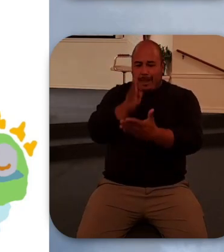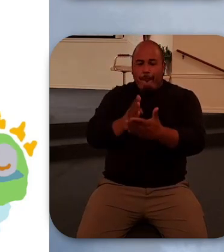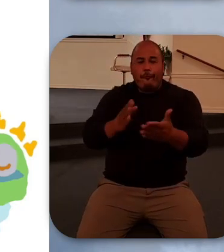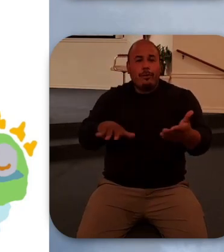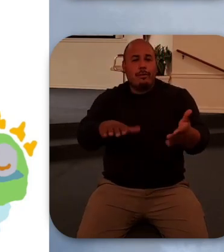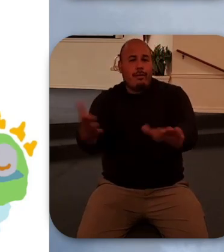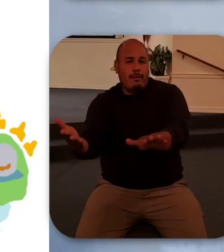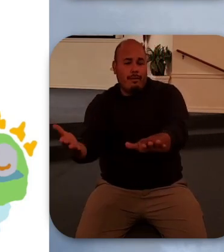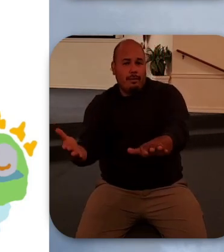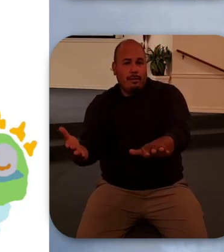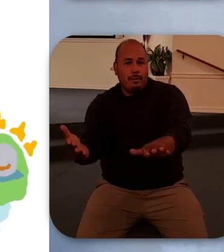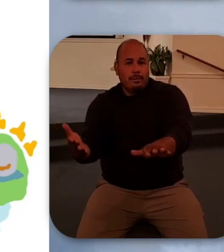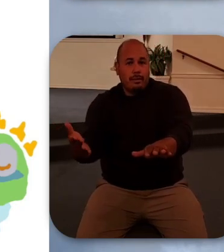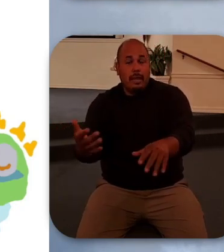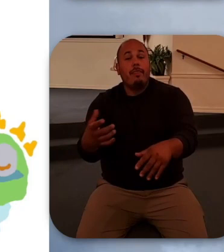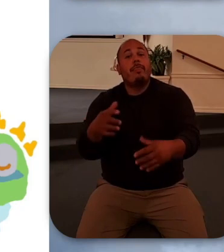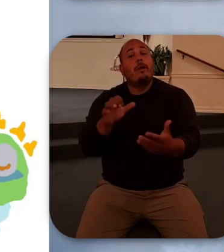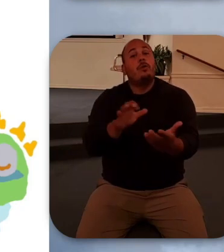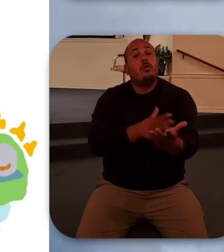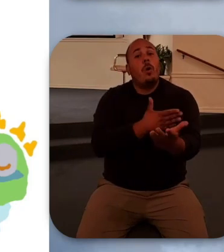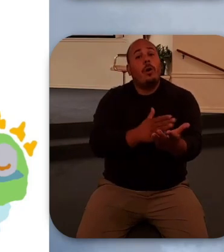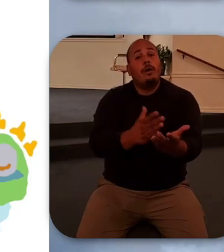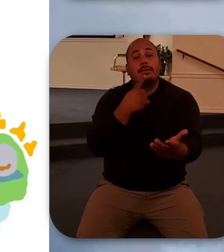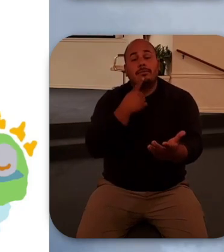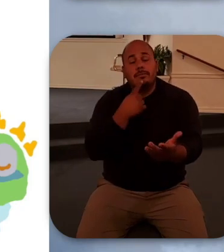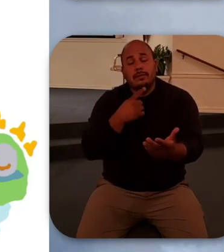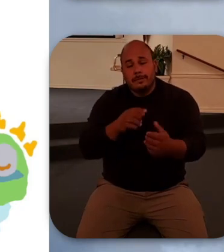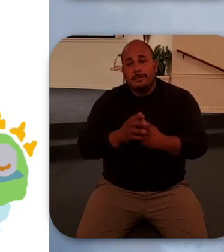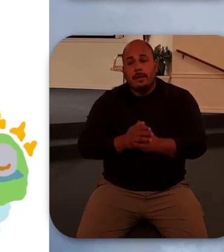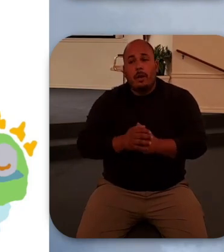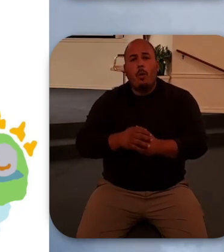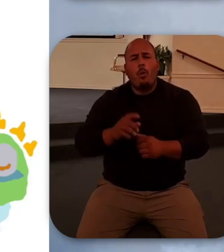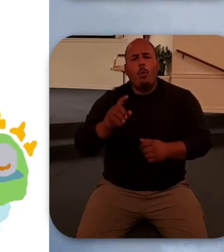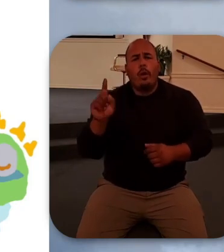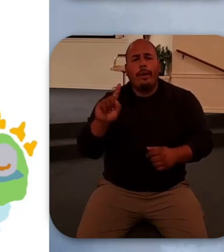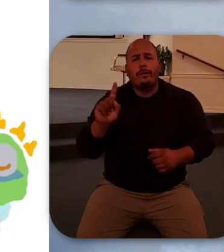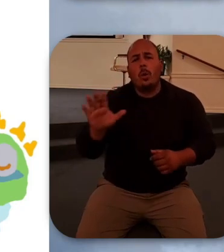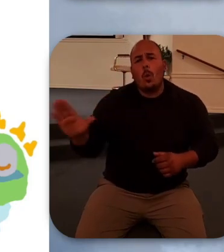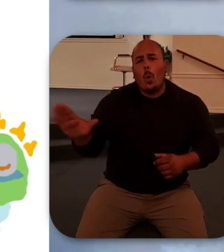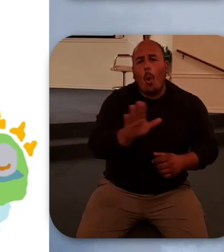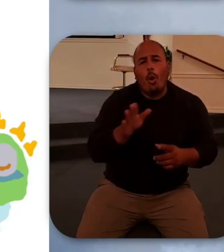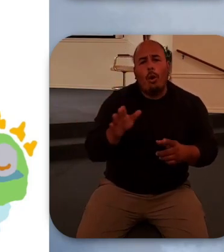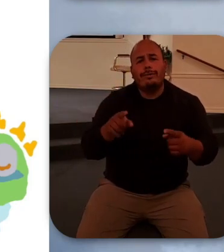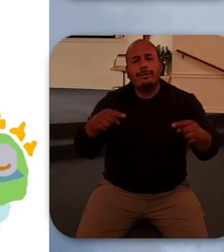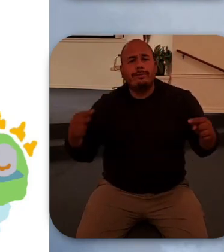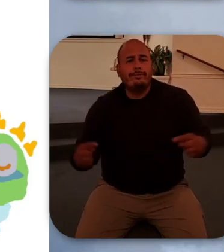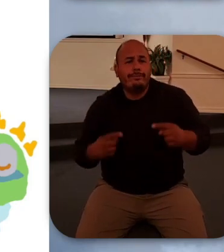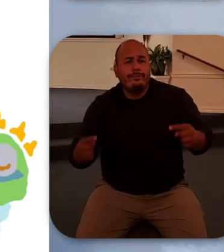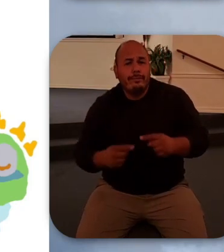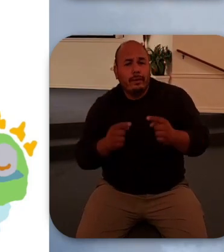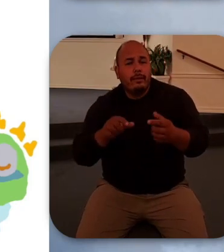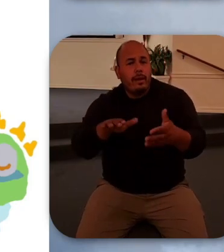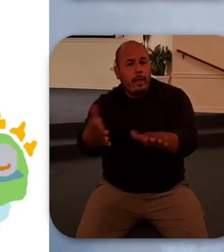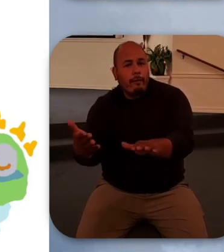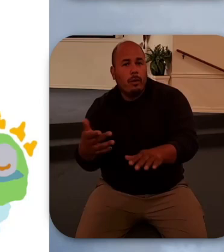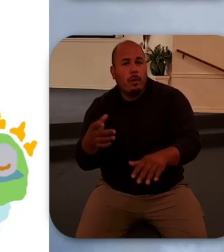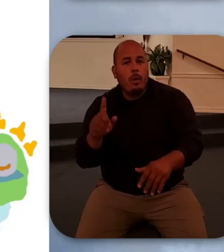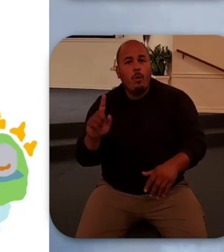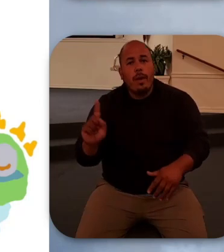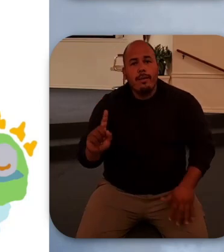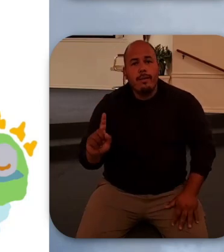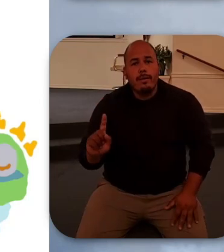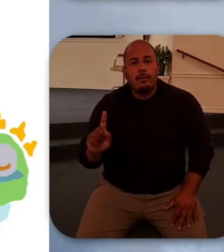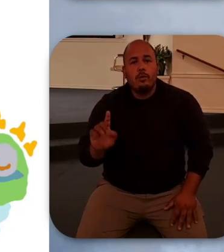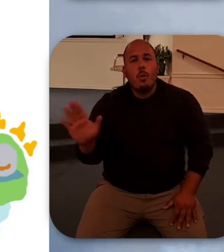where oh death is your victory where oh death is your sting it will be gone forever swallowed